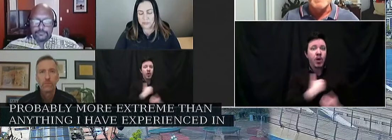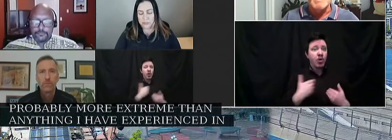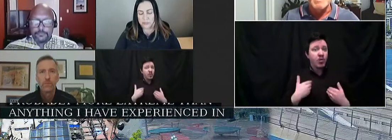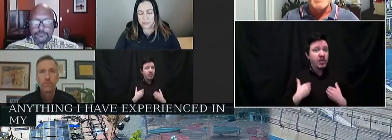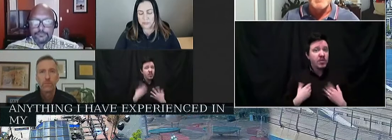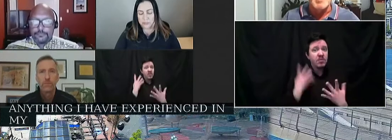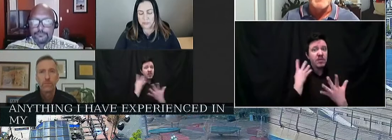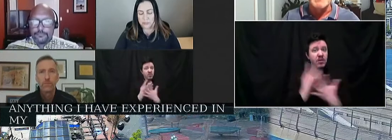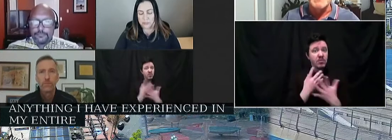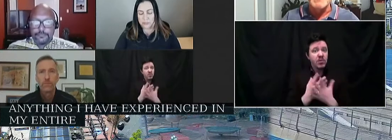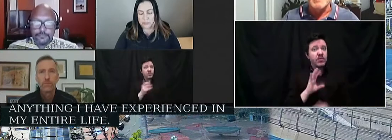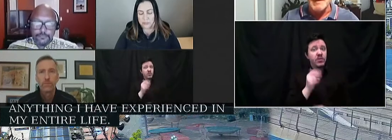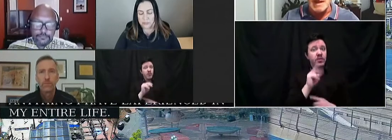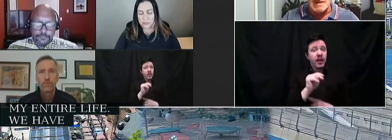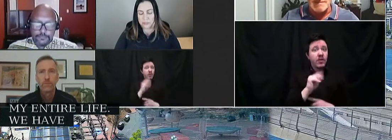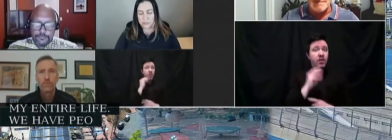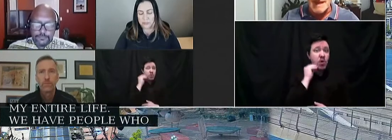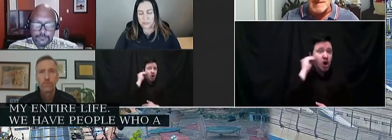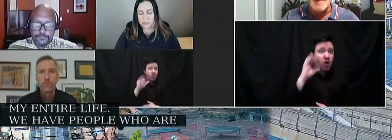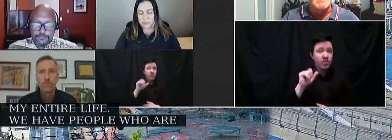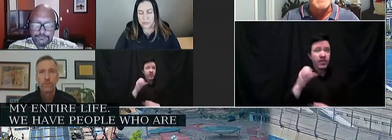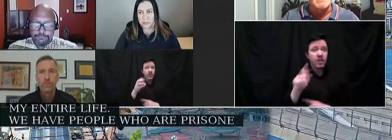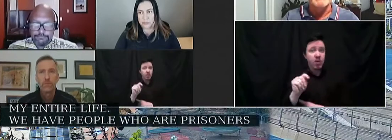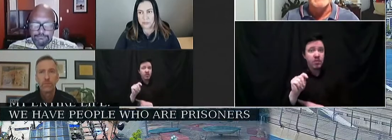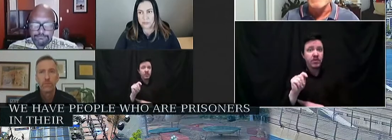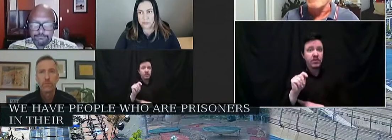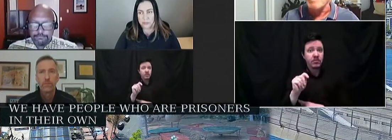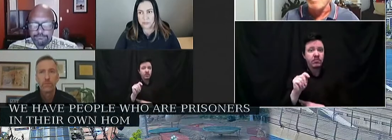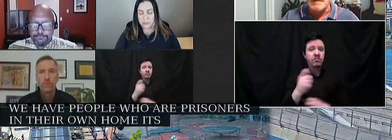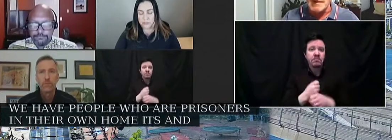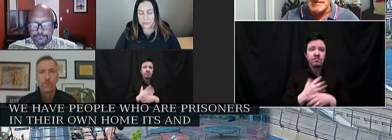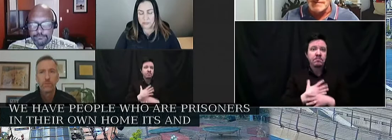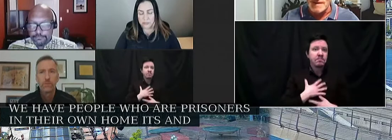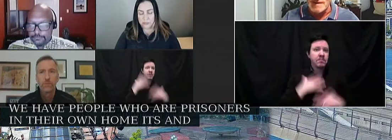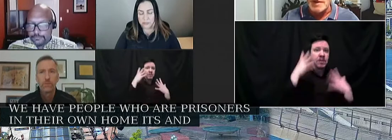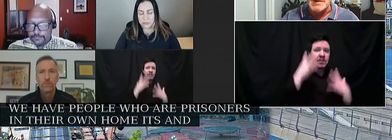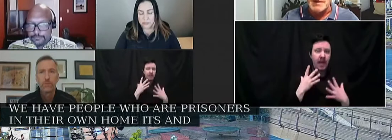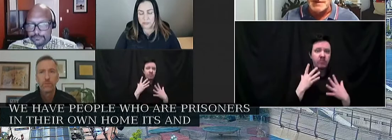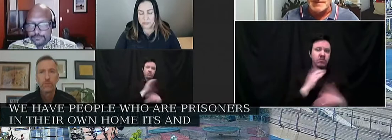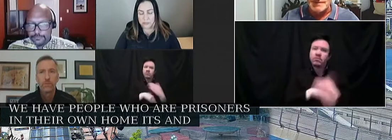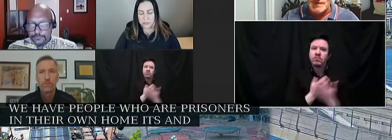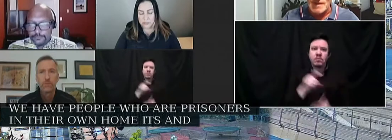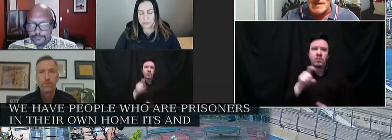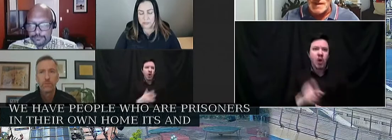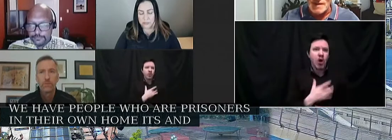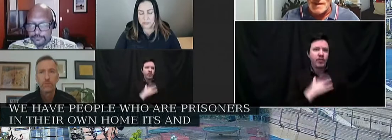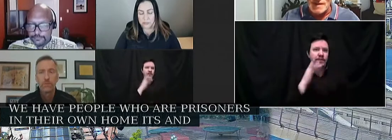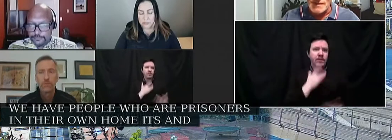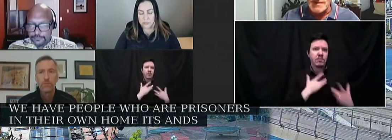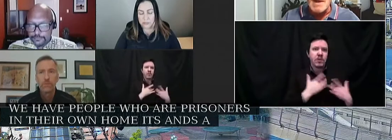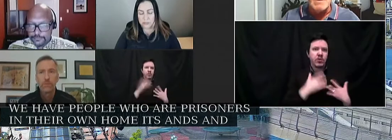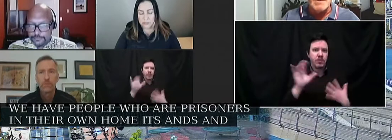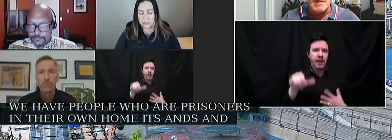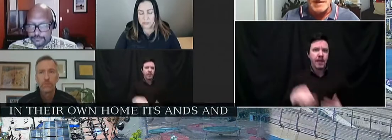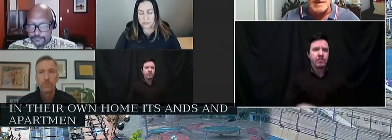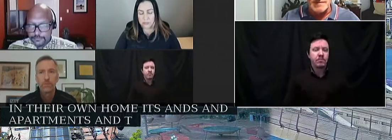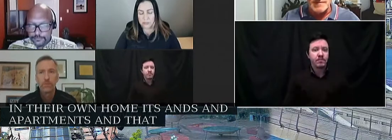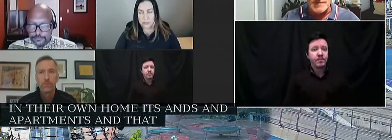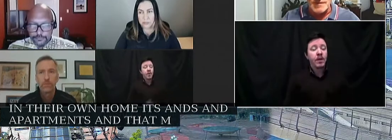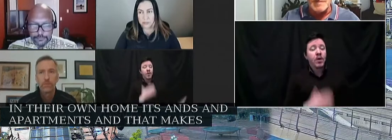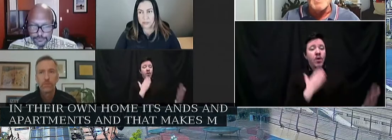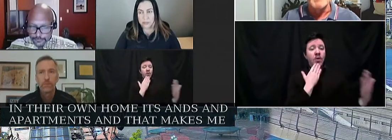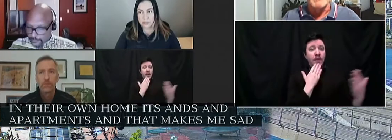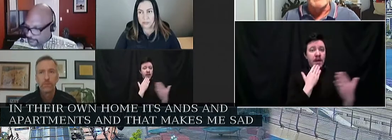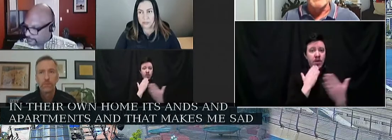and their own apartments. And that makes me sad, and it should make all of us concerned. So thank you